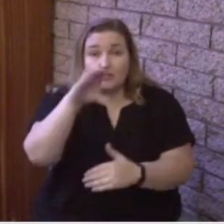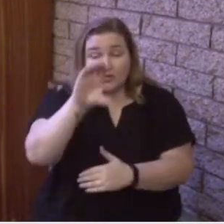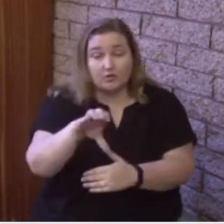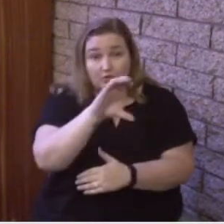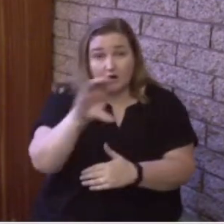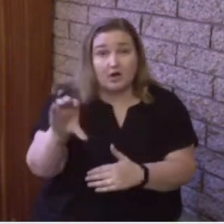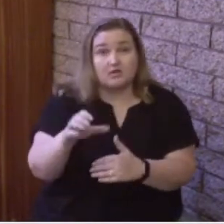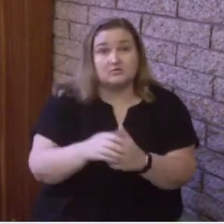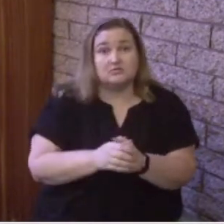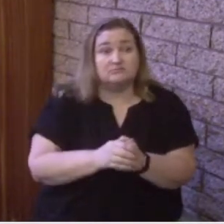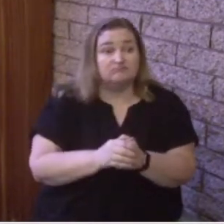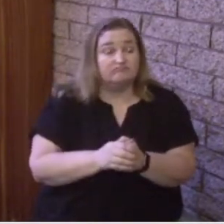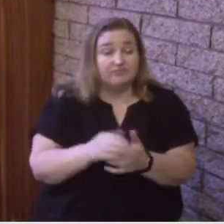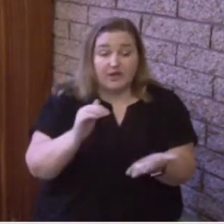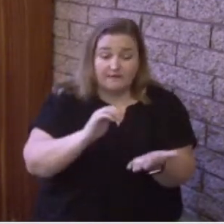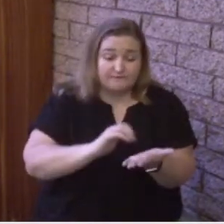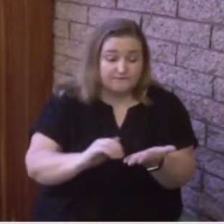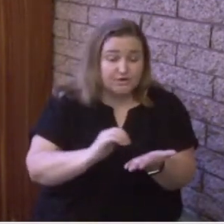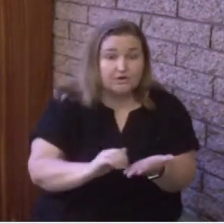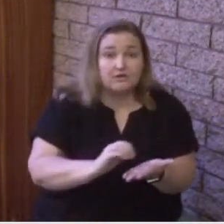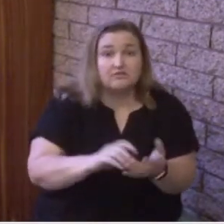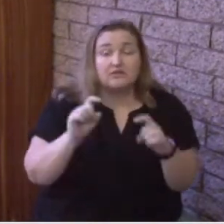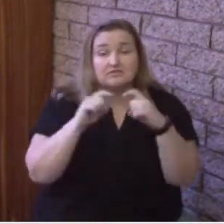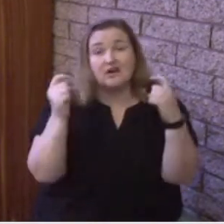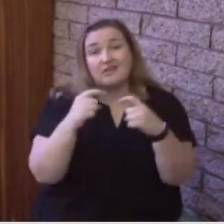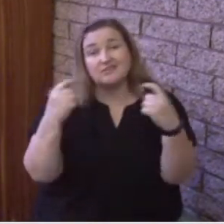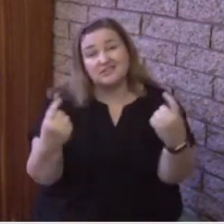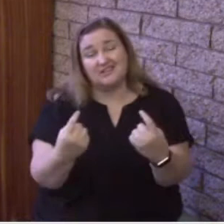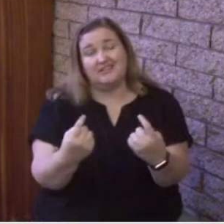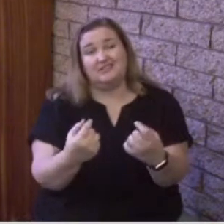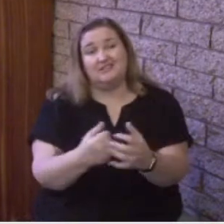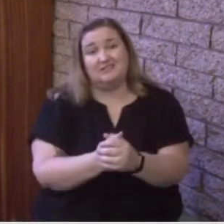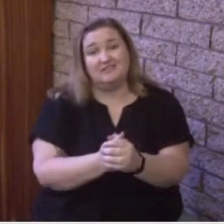sins and eternal life and salvation, what we call the gospel.